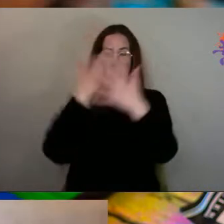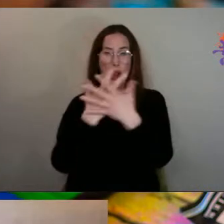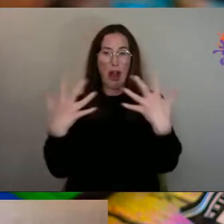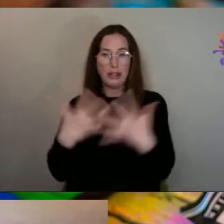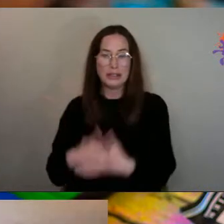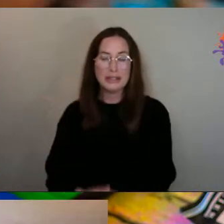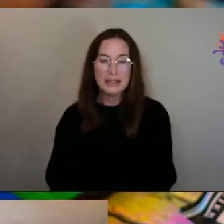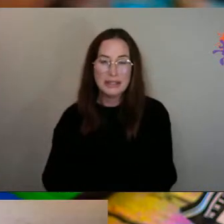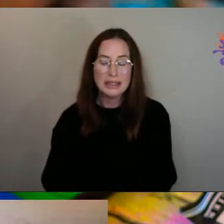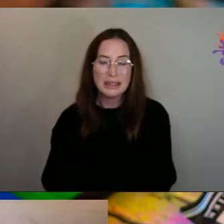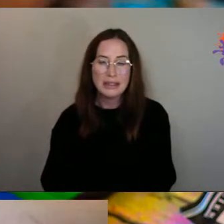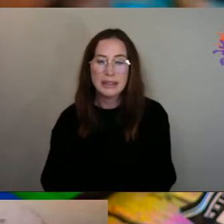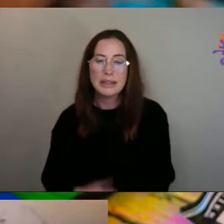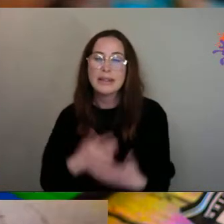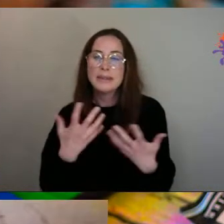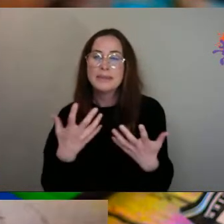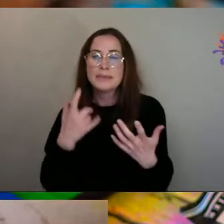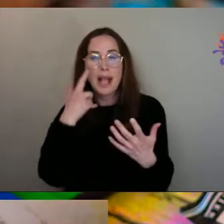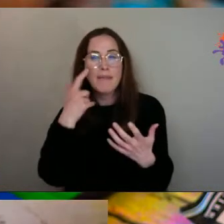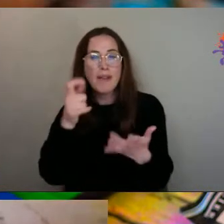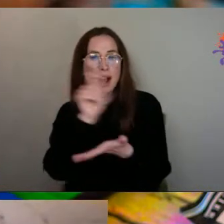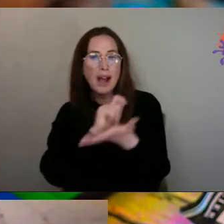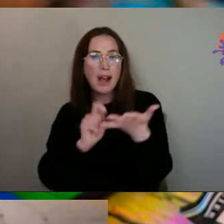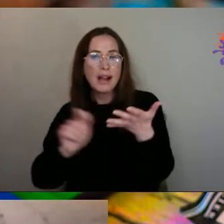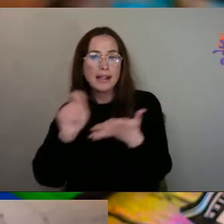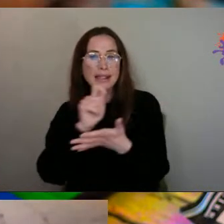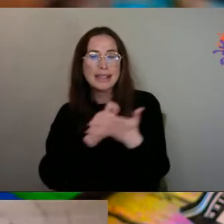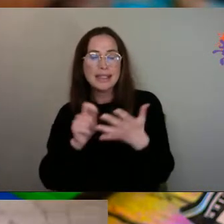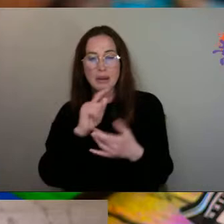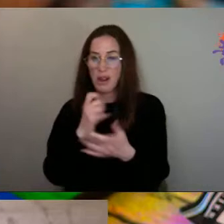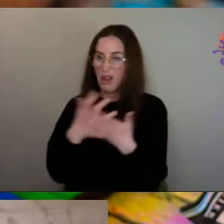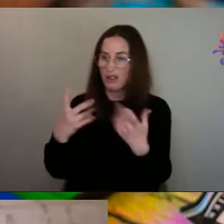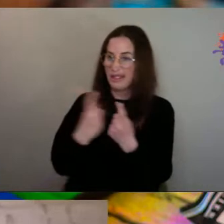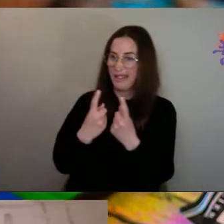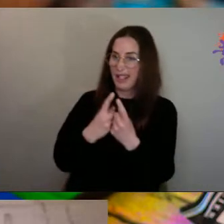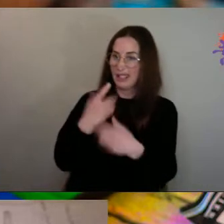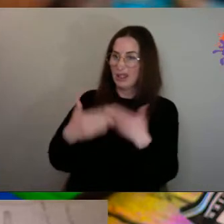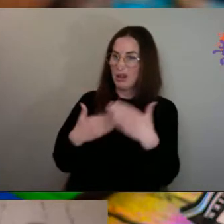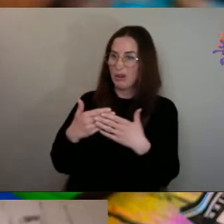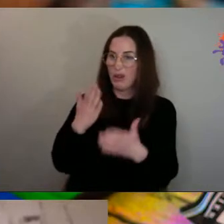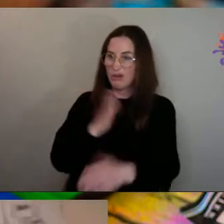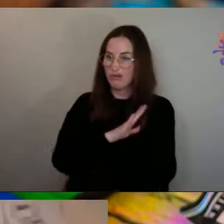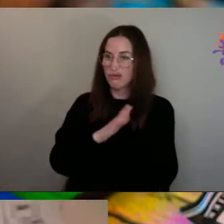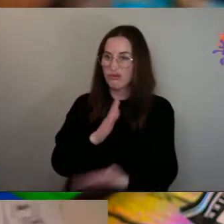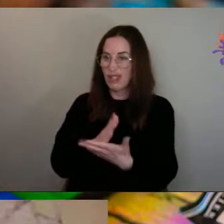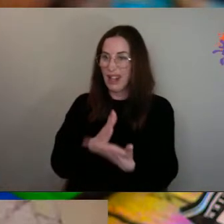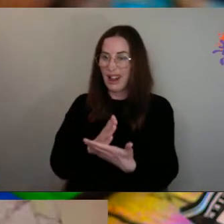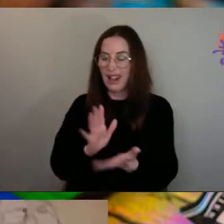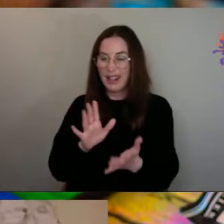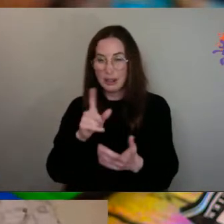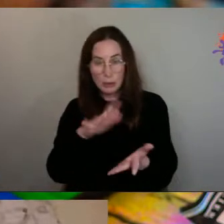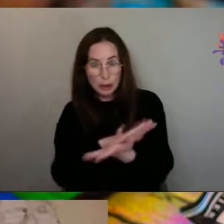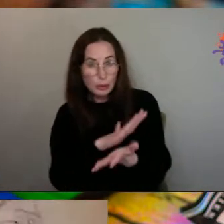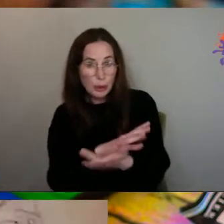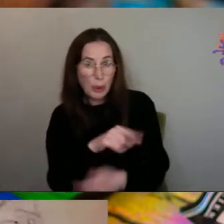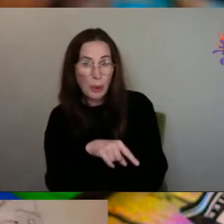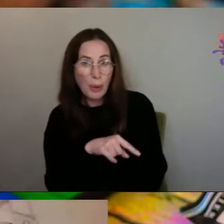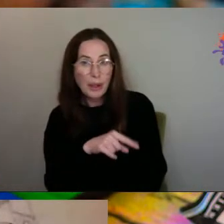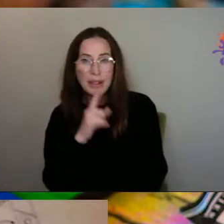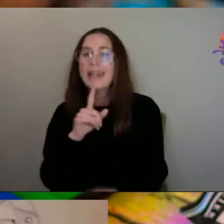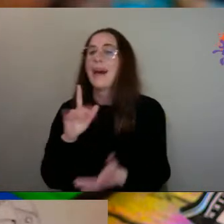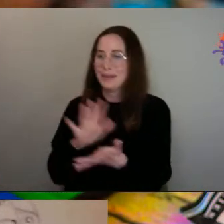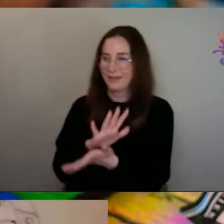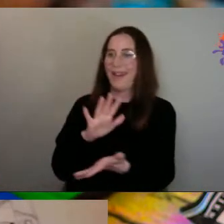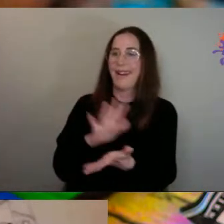And did you, how did you find doing this? Things going on, really. Did you enjoy it? Fun.